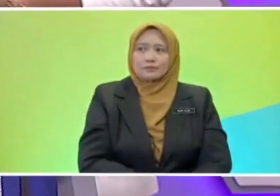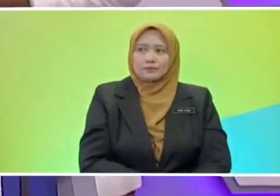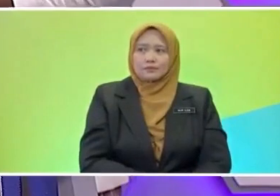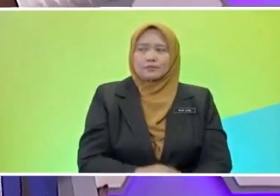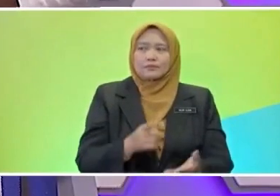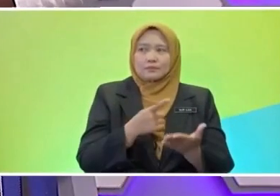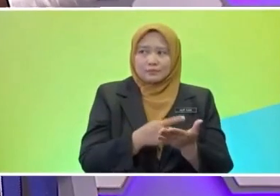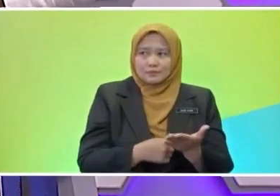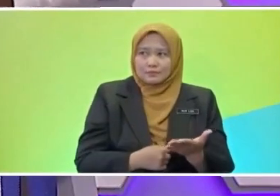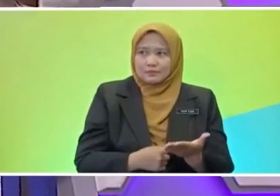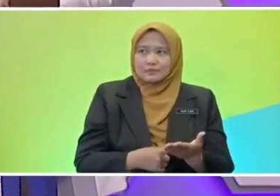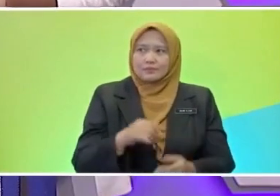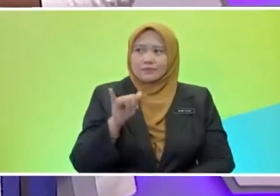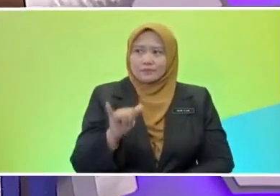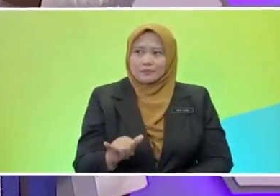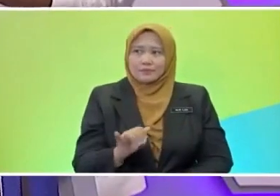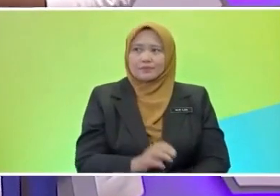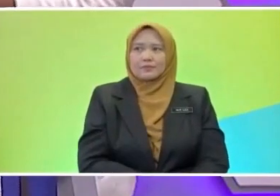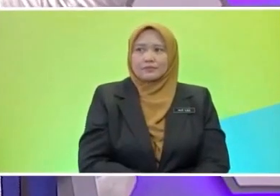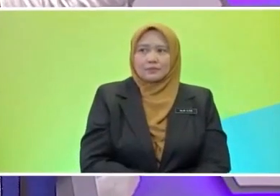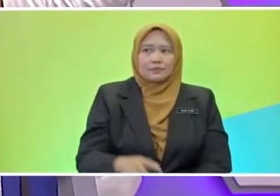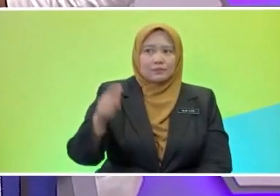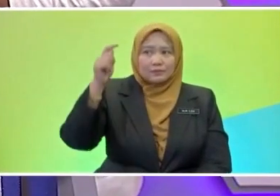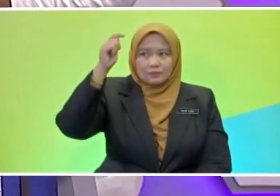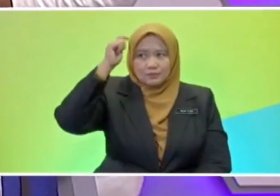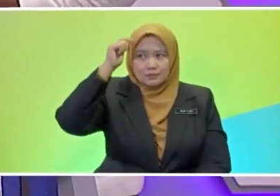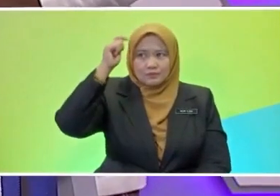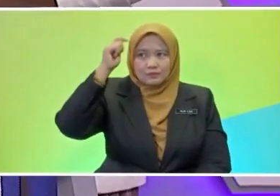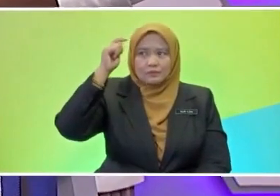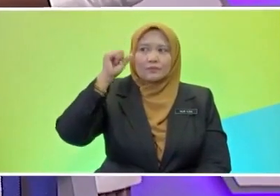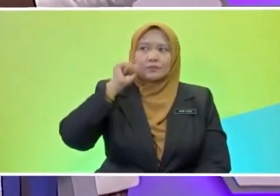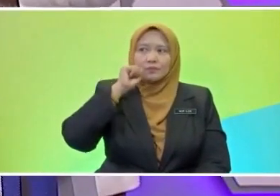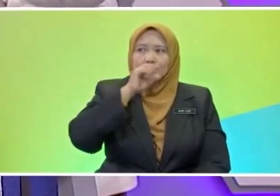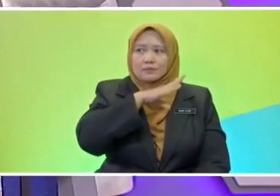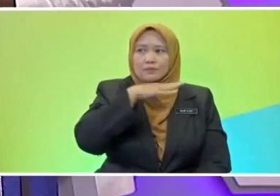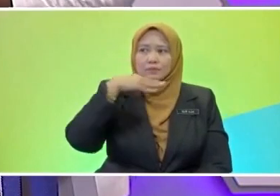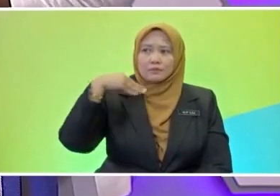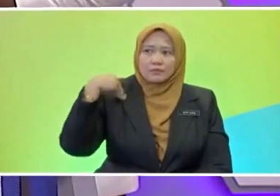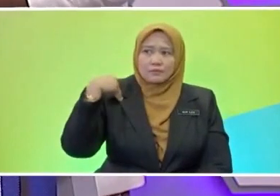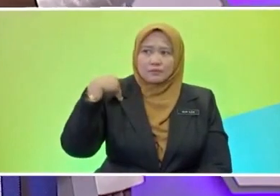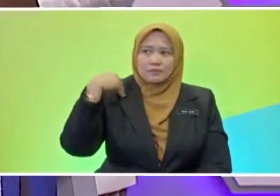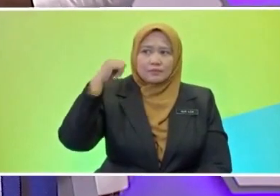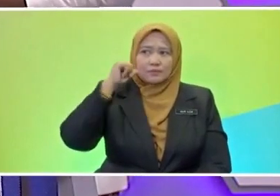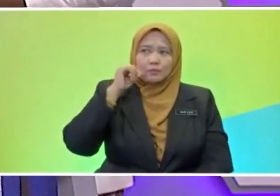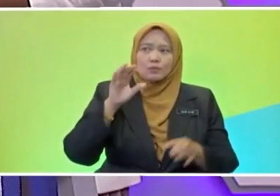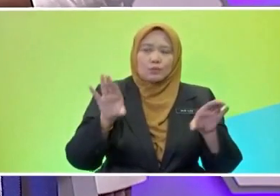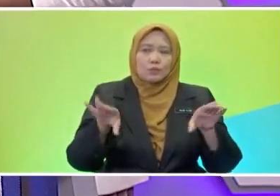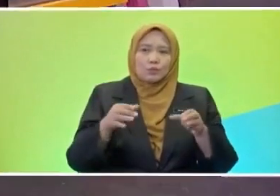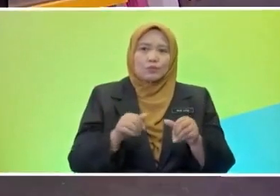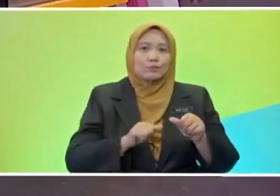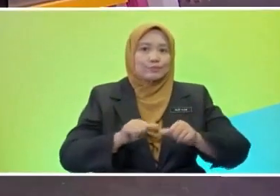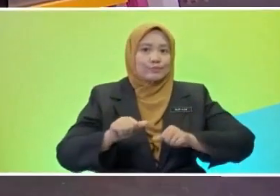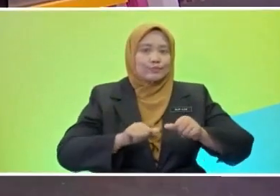Serena's and Amira's holiday activities. All right. Are y'all excited to recite this poem?